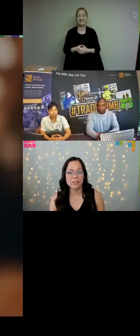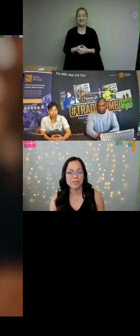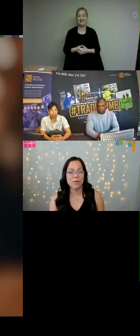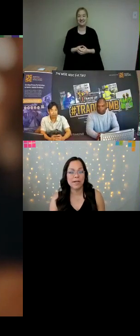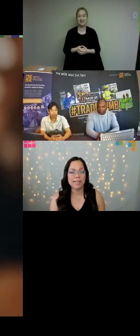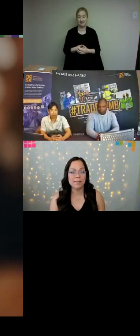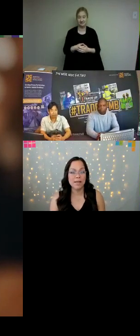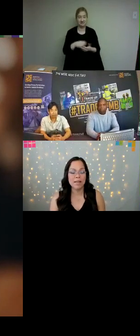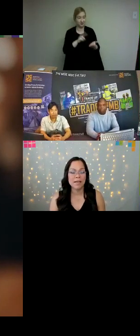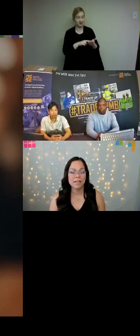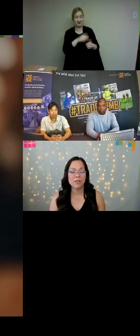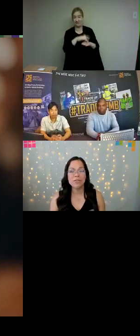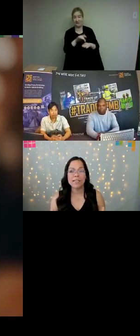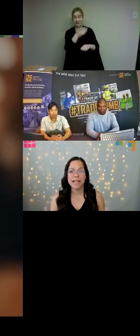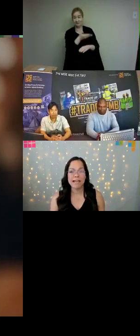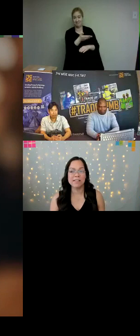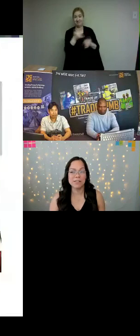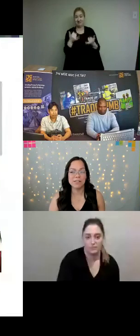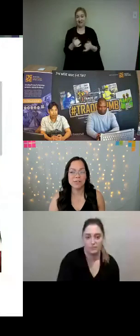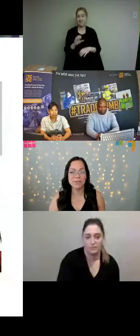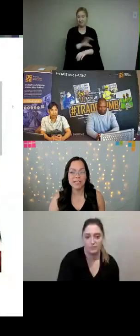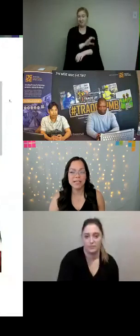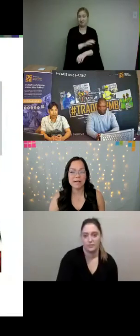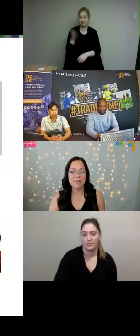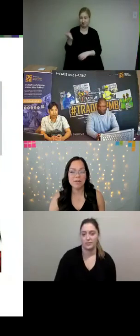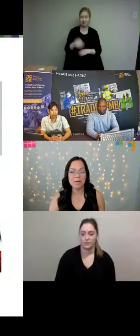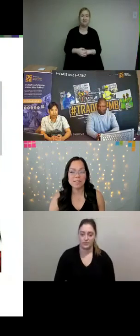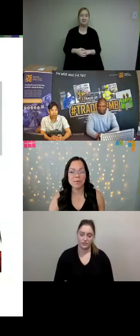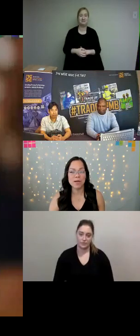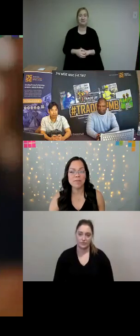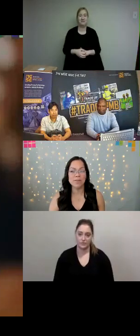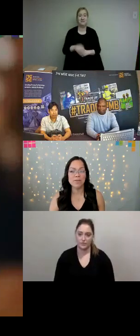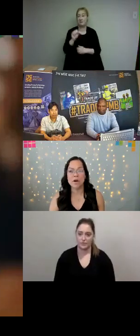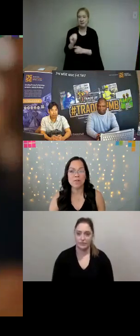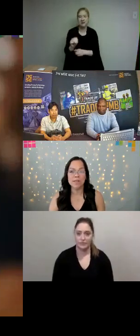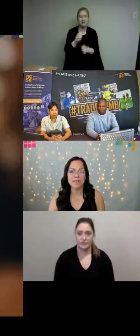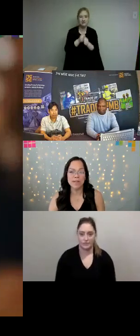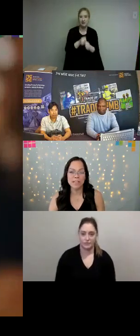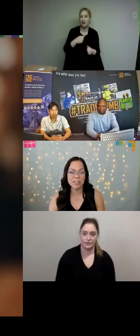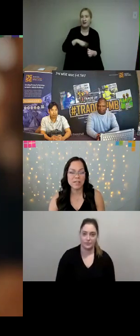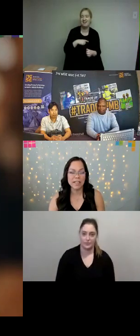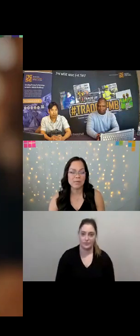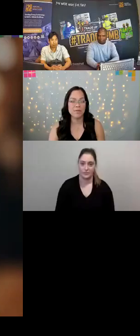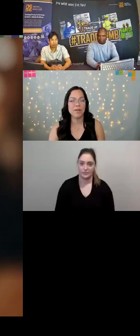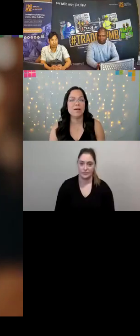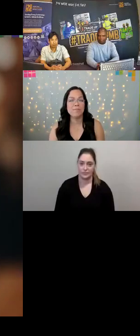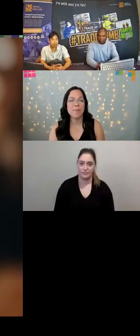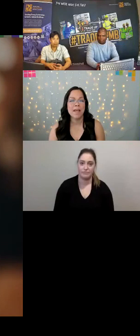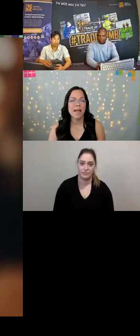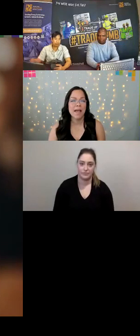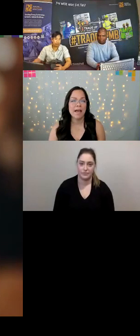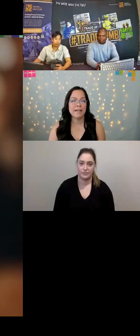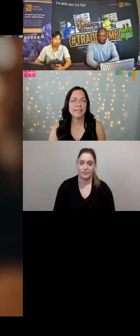register for next month don't forget to add us to your social media accounts follow us wherever you are so that we can find you and connect with you